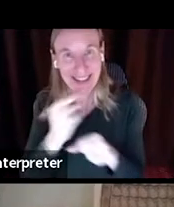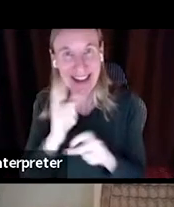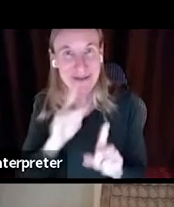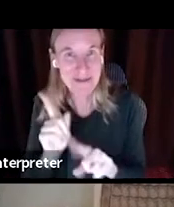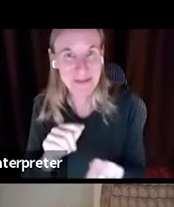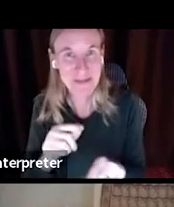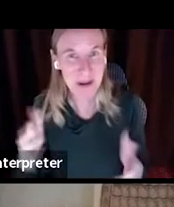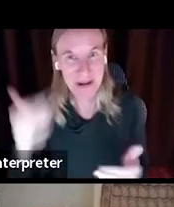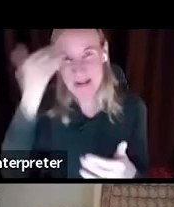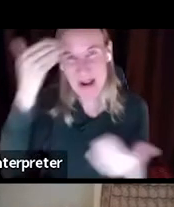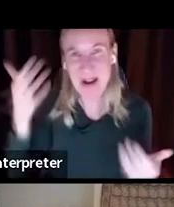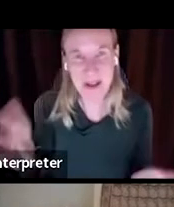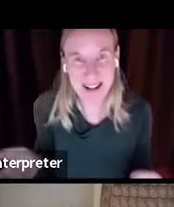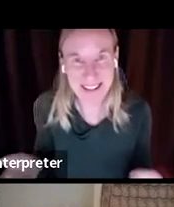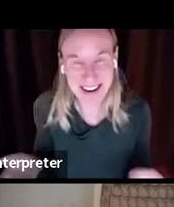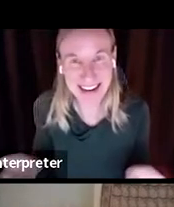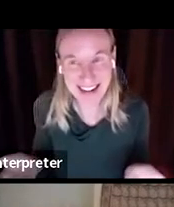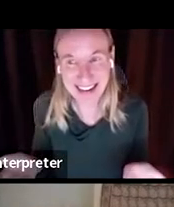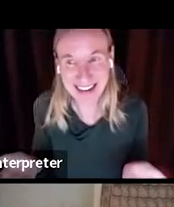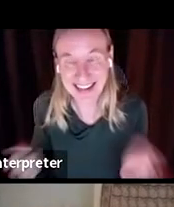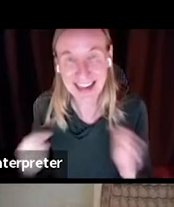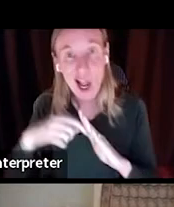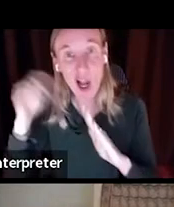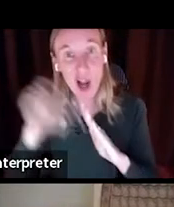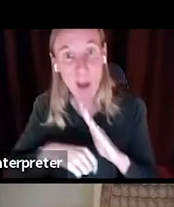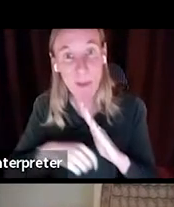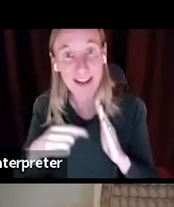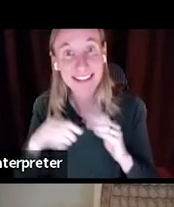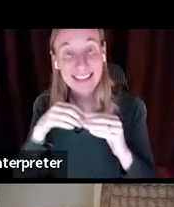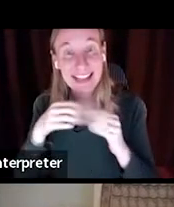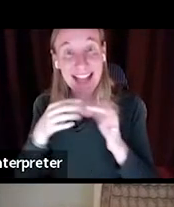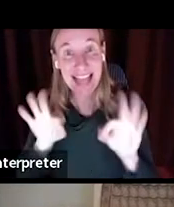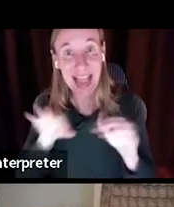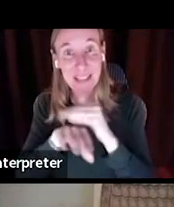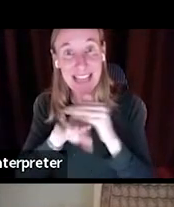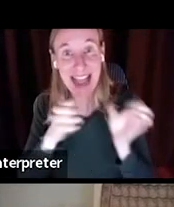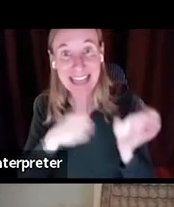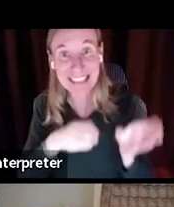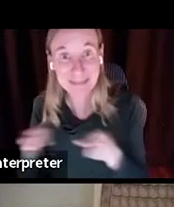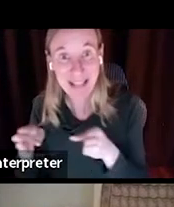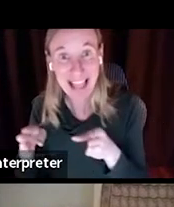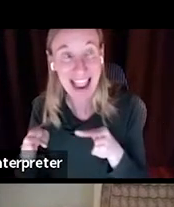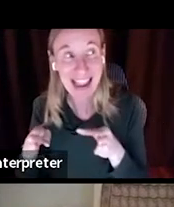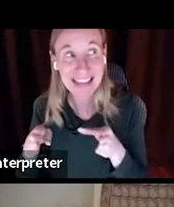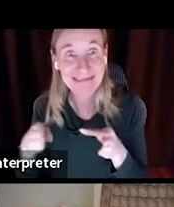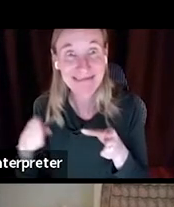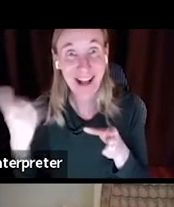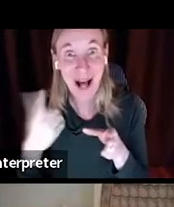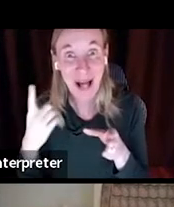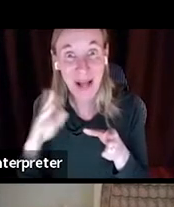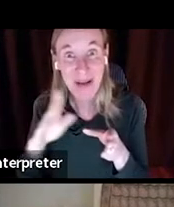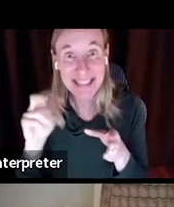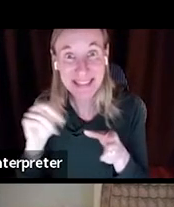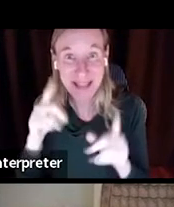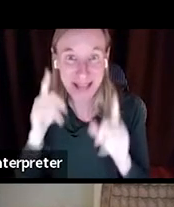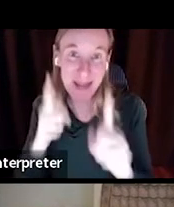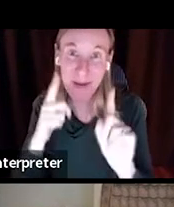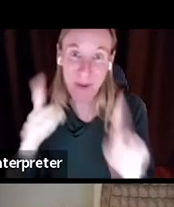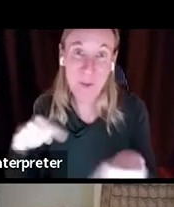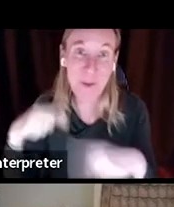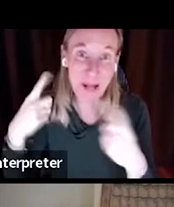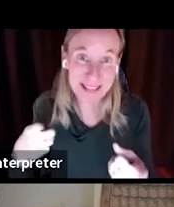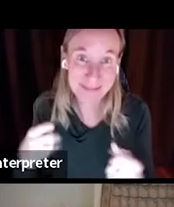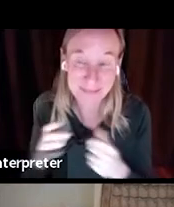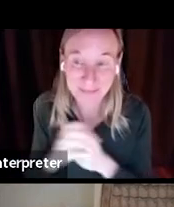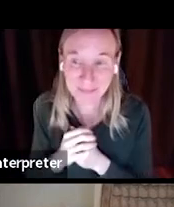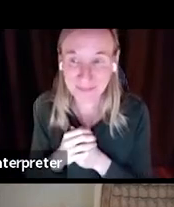a comprehensive language access plan has always been the goal. And